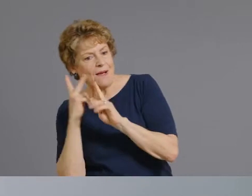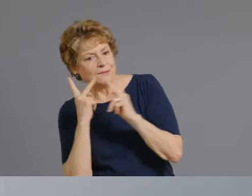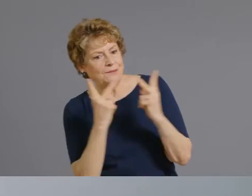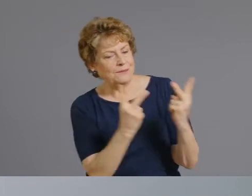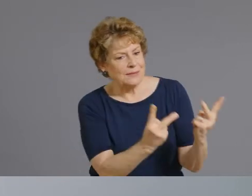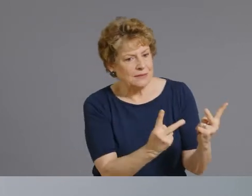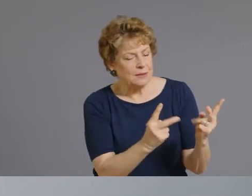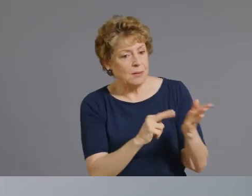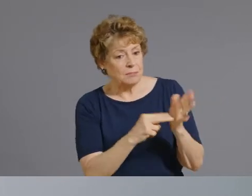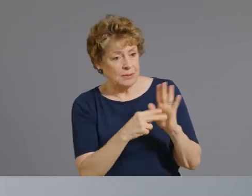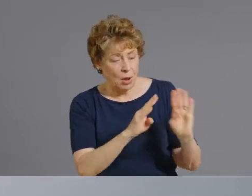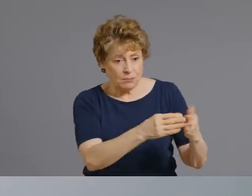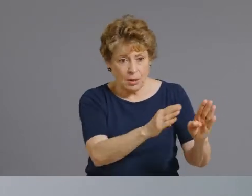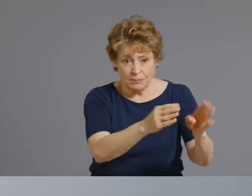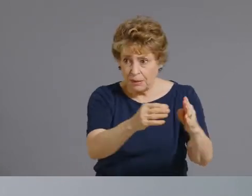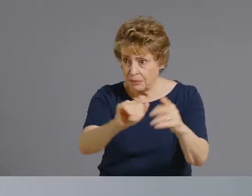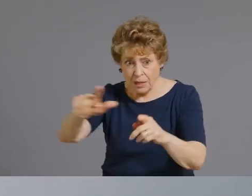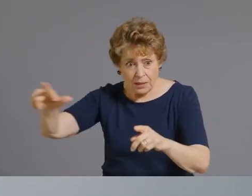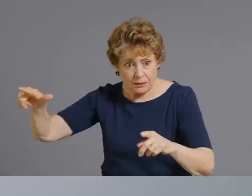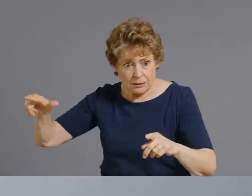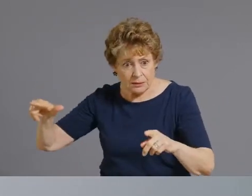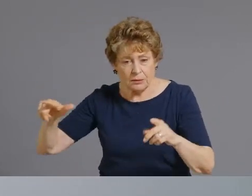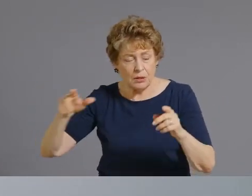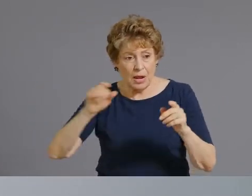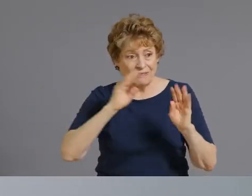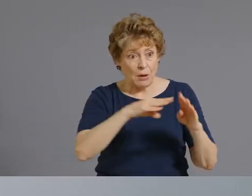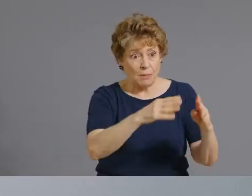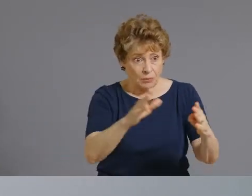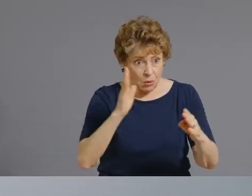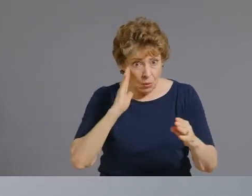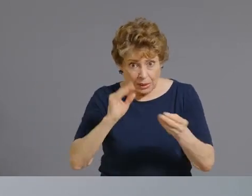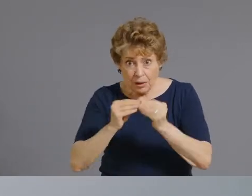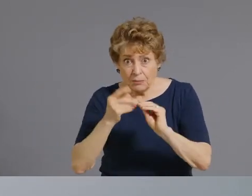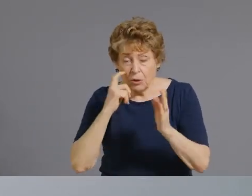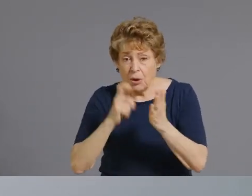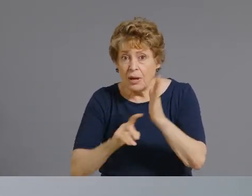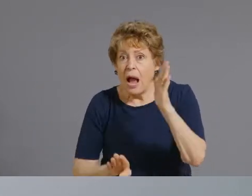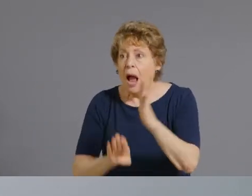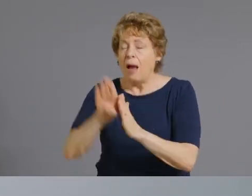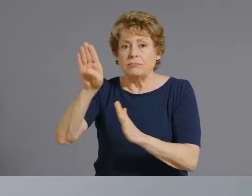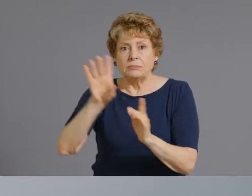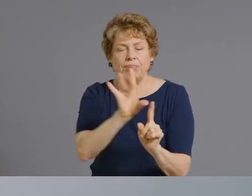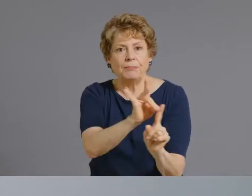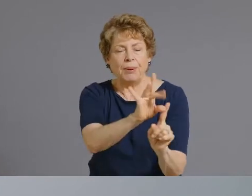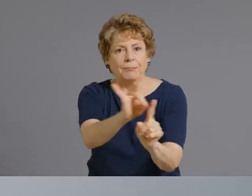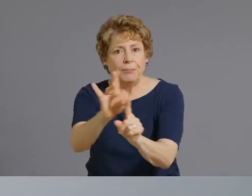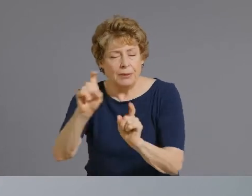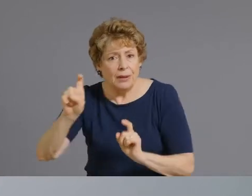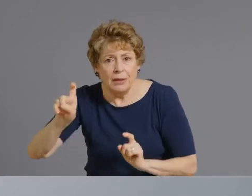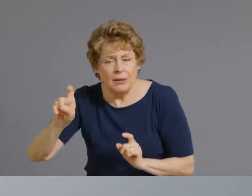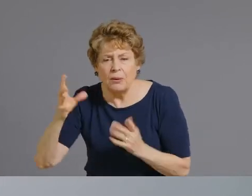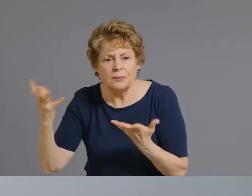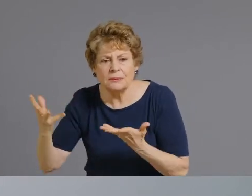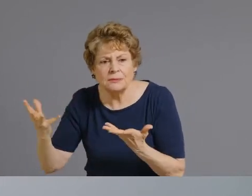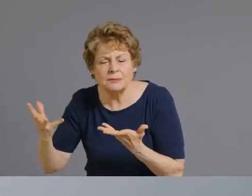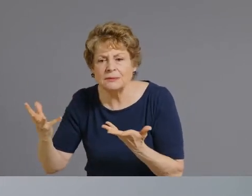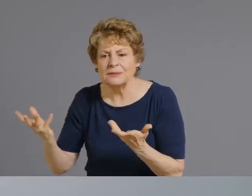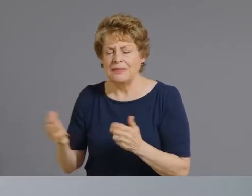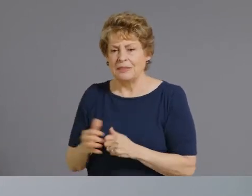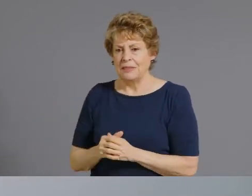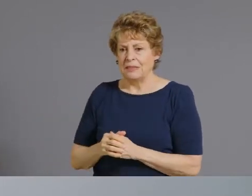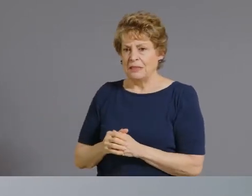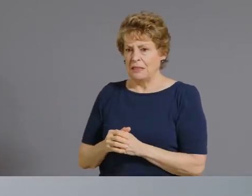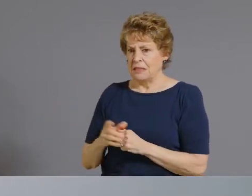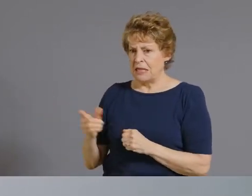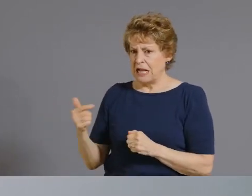and allowing visitors in so i i would have to check with the team on that howie i'm not hearing of significant outbreaks in our long